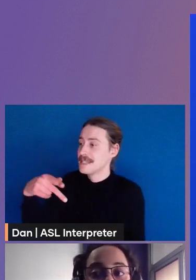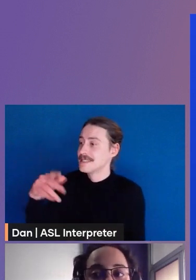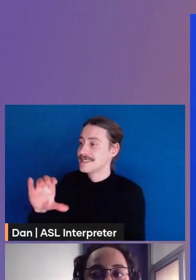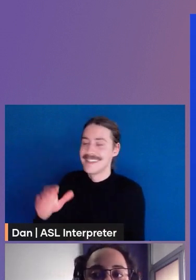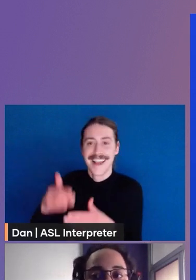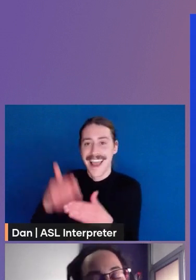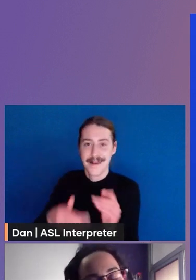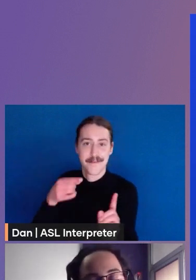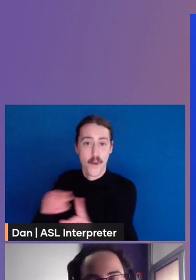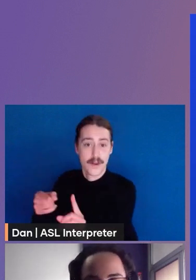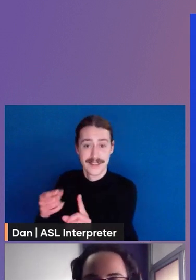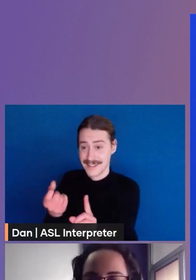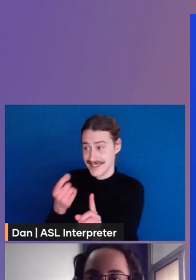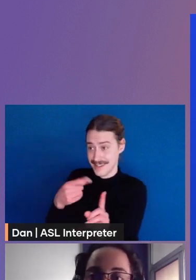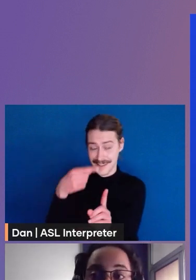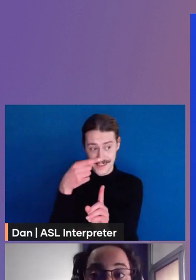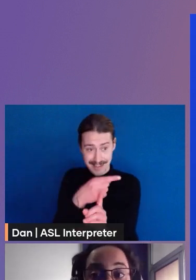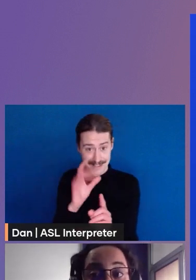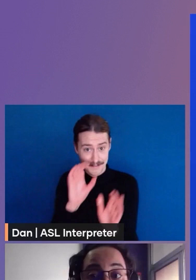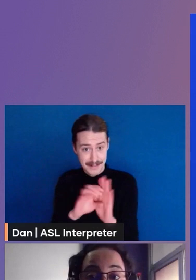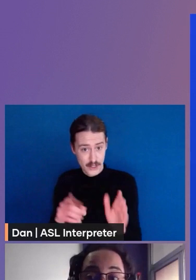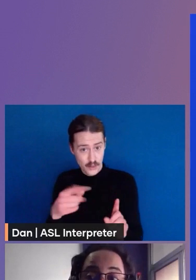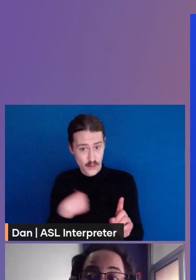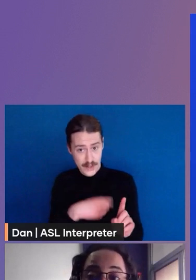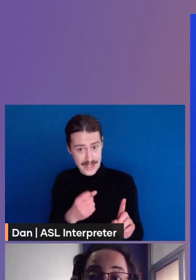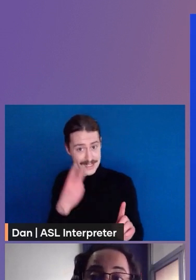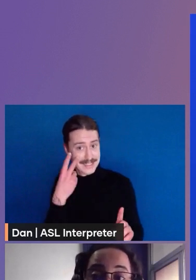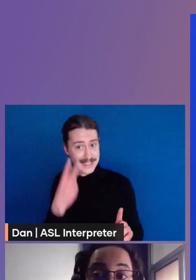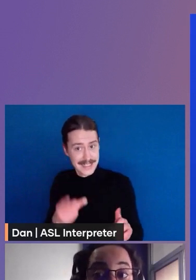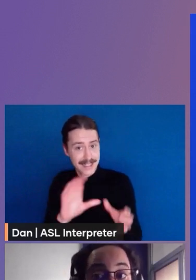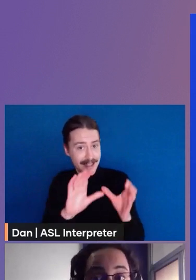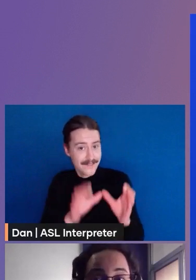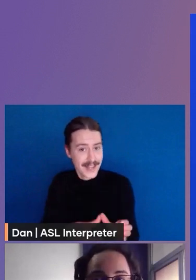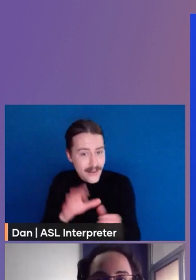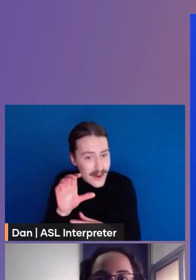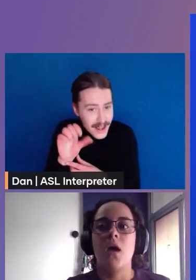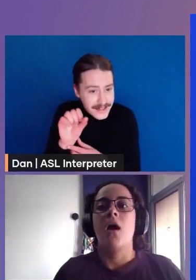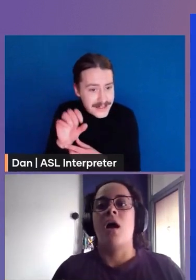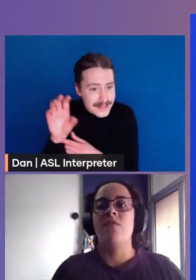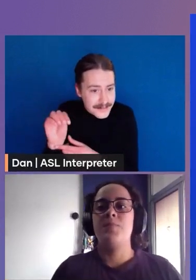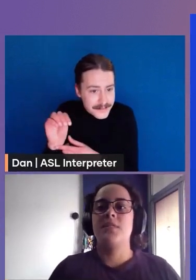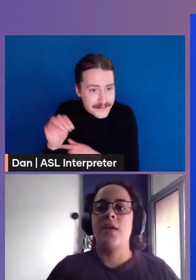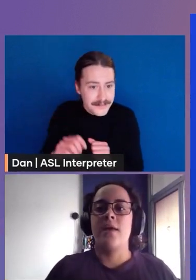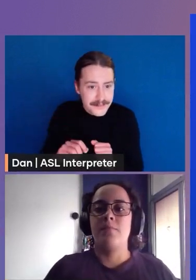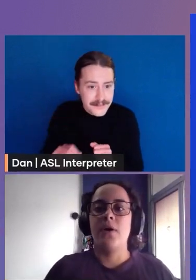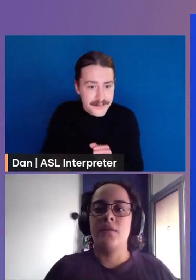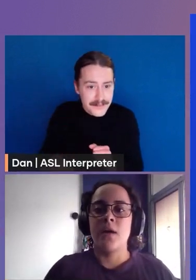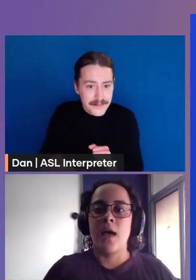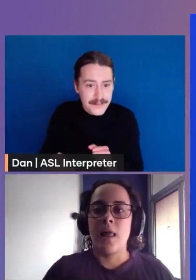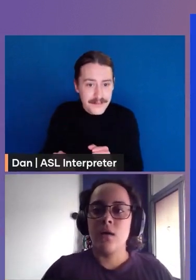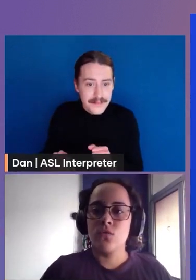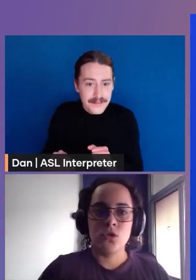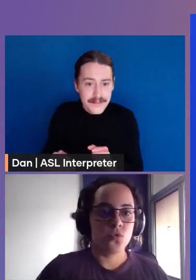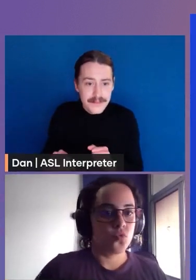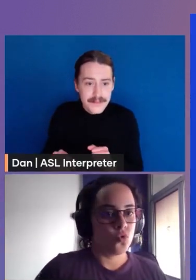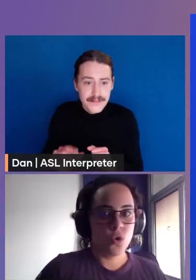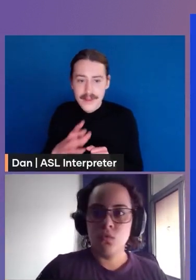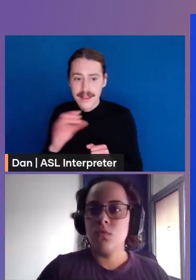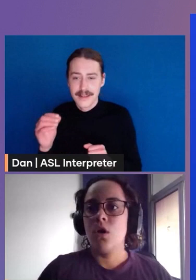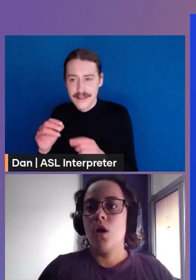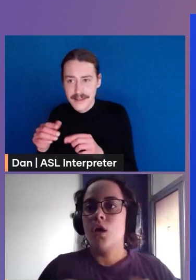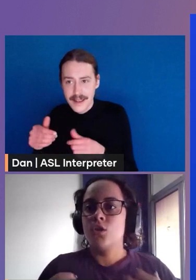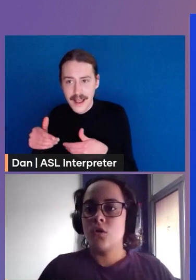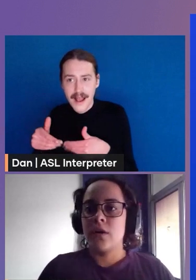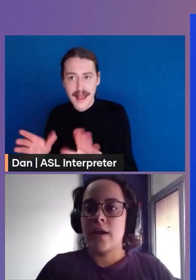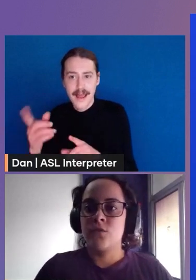configuring an S3, a DynamoDB and an SSM endpoints. A VPC endpoint allows you